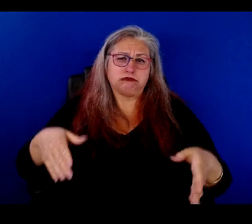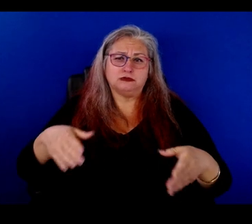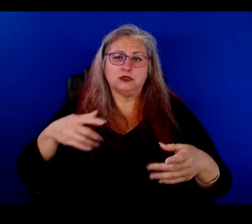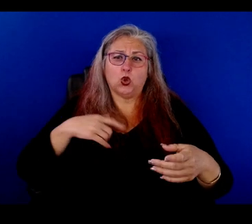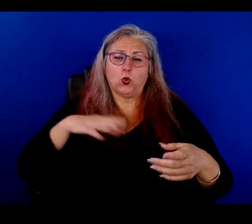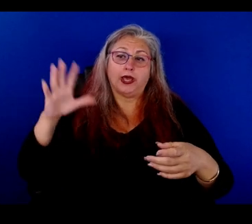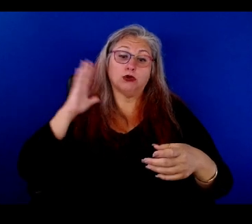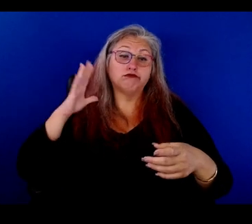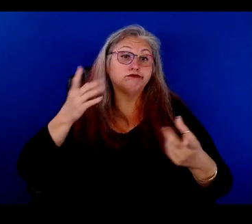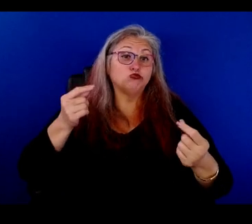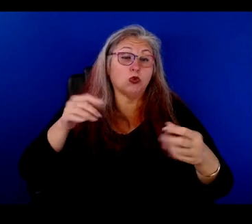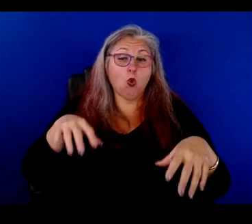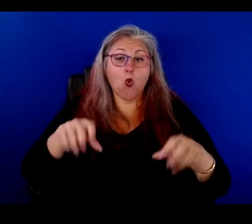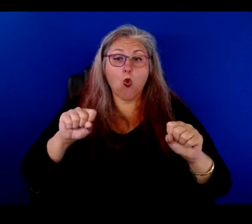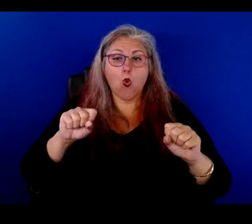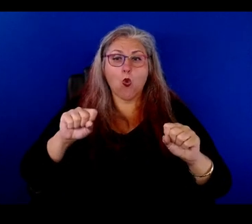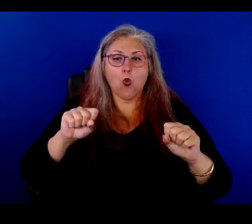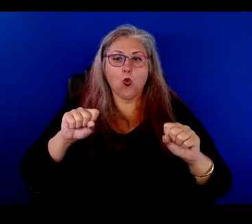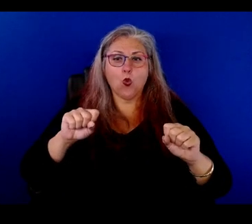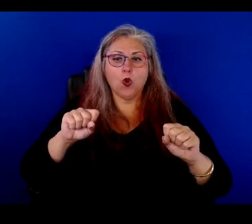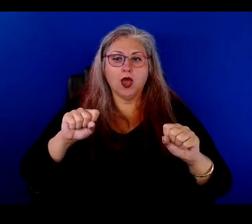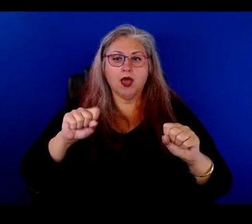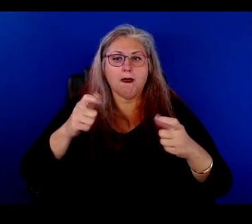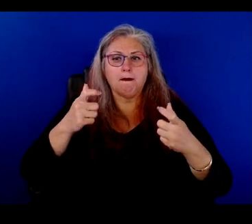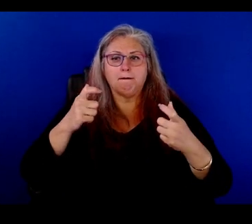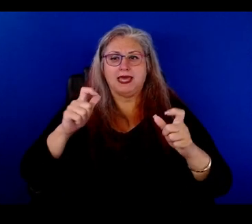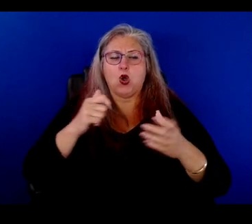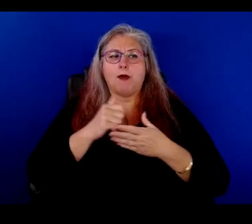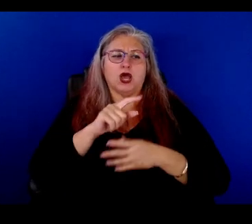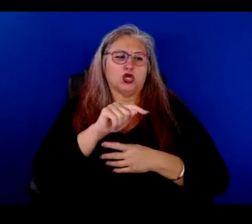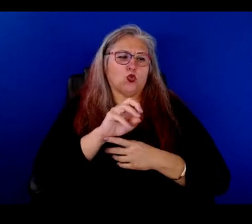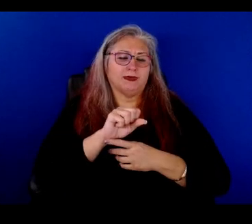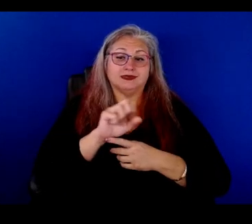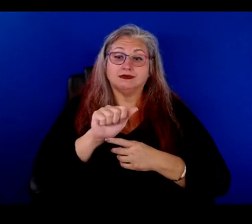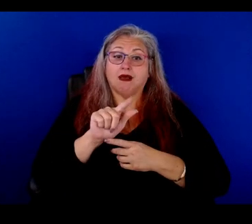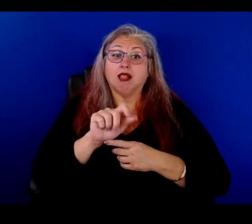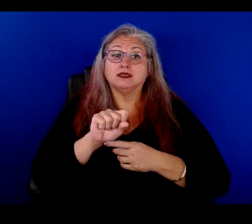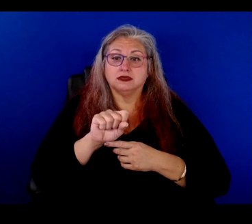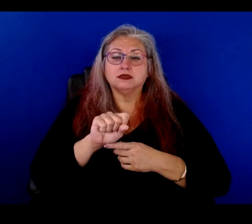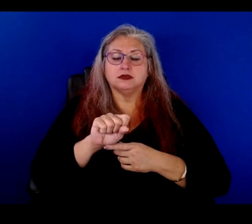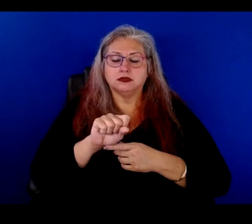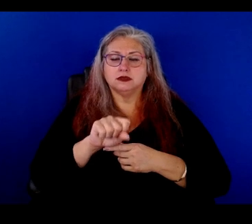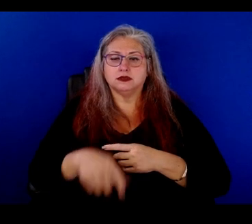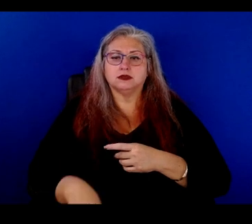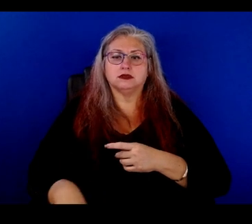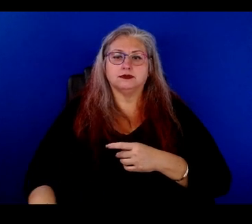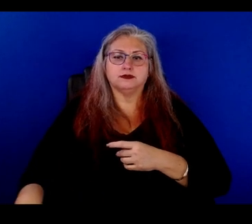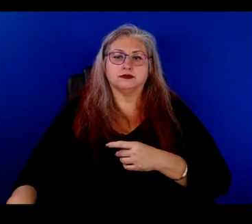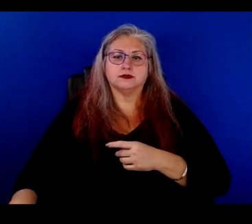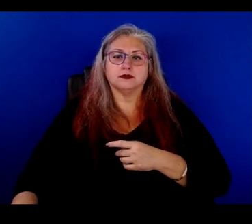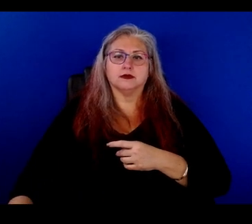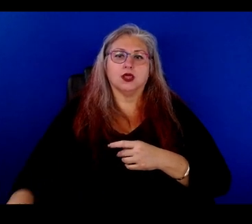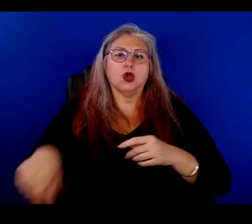we used to hold, uh, well, with Tomás, big help with Tomás Salas. We used to, uh, hold the, uh,